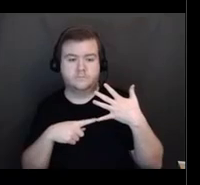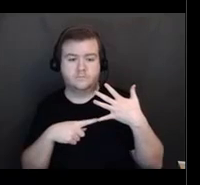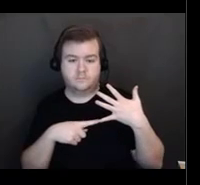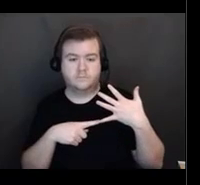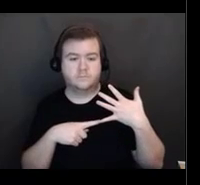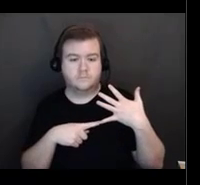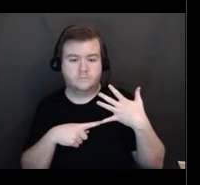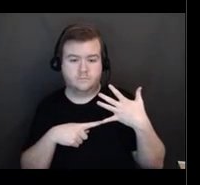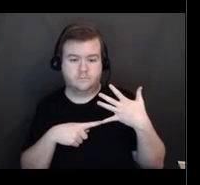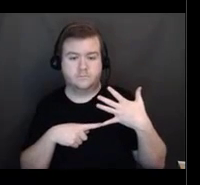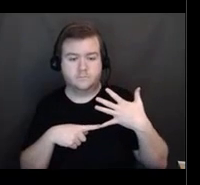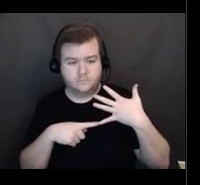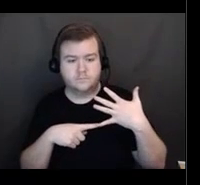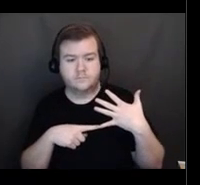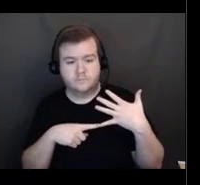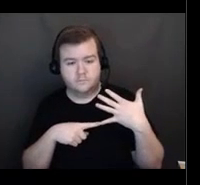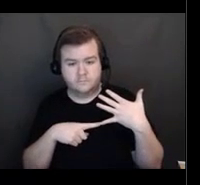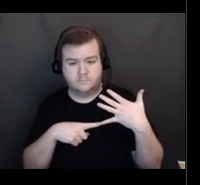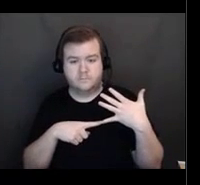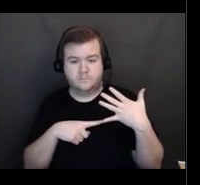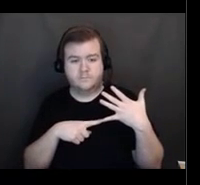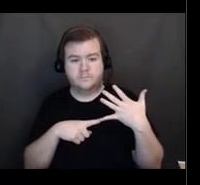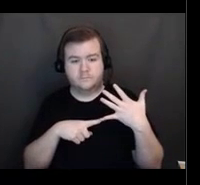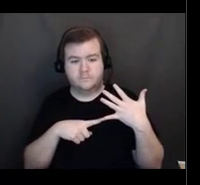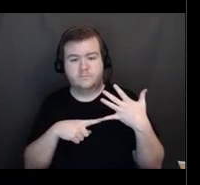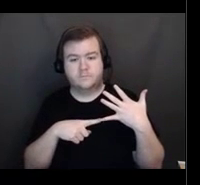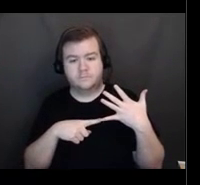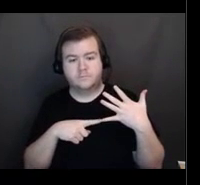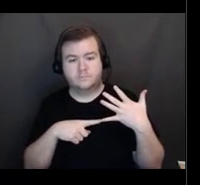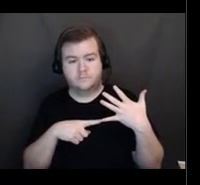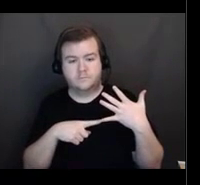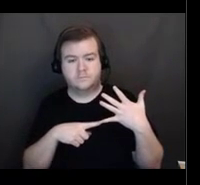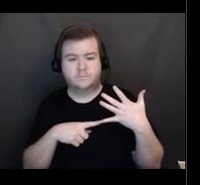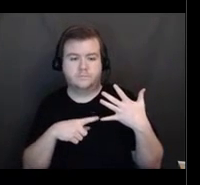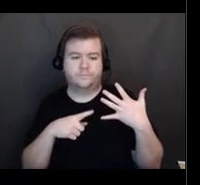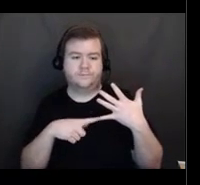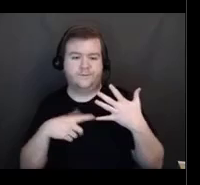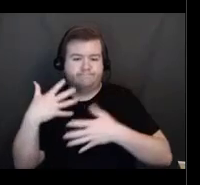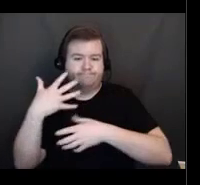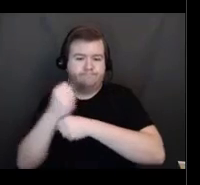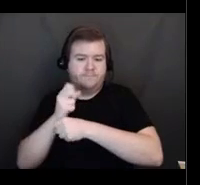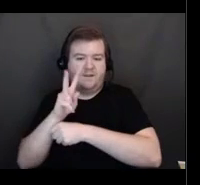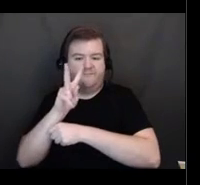vaccine providers or the vaccine appointment assistance line, we call that VAL.